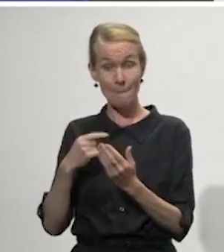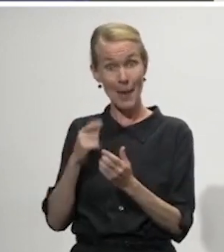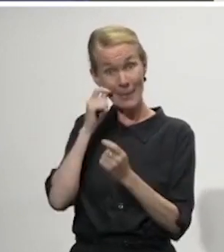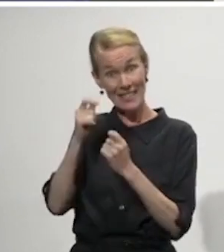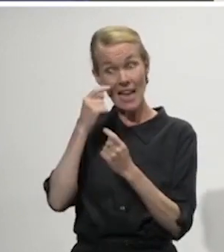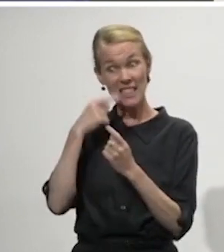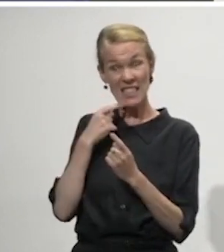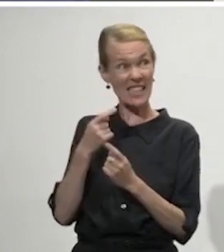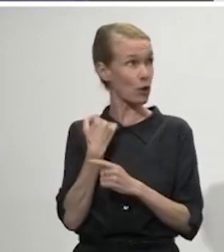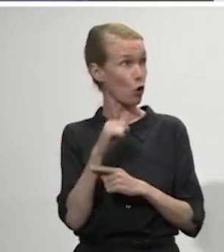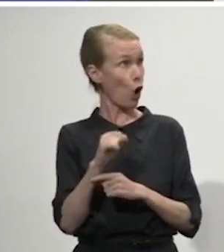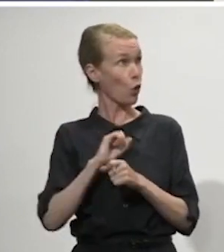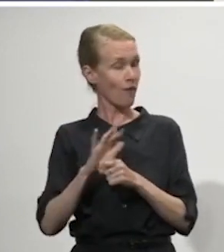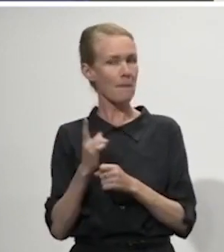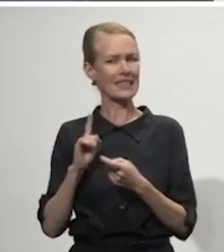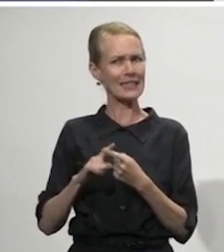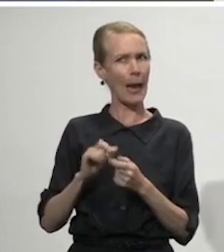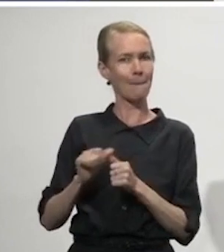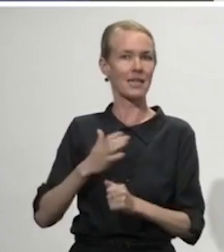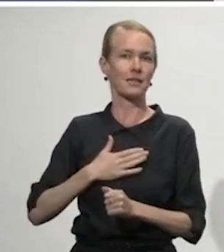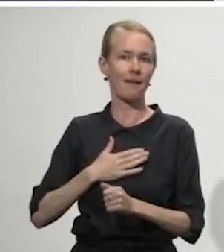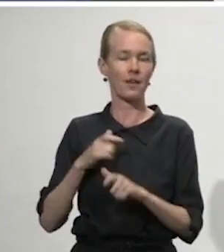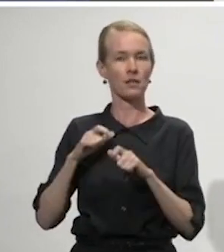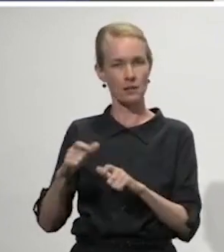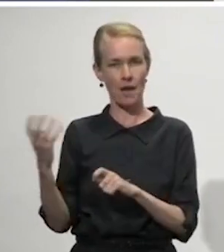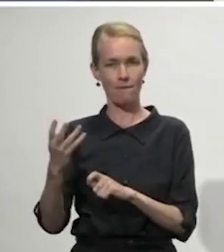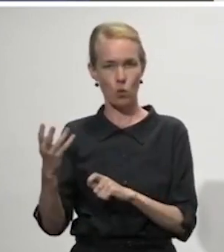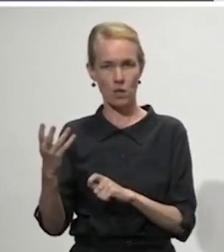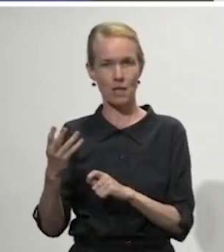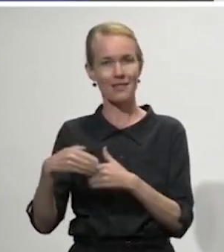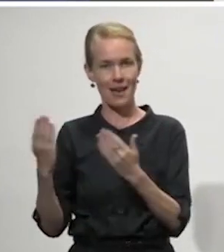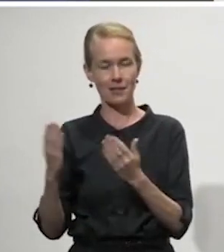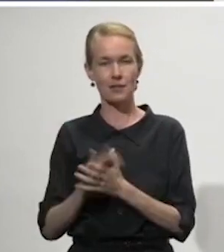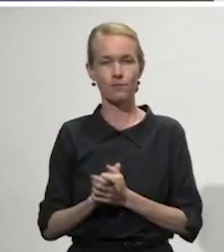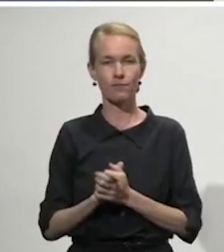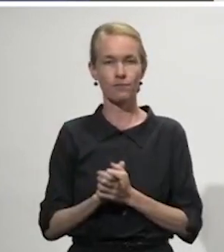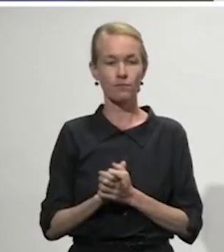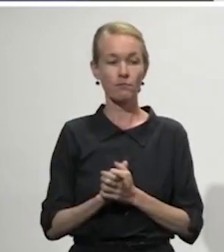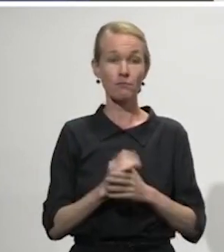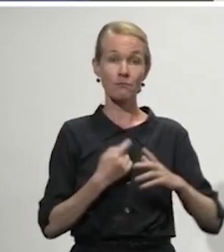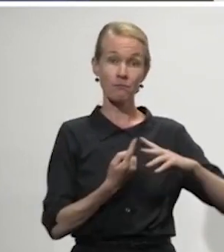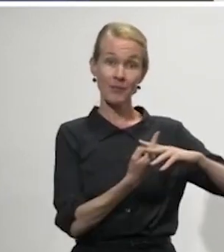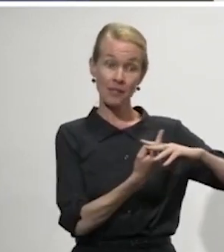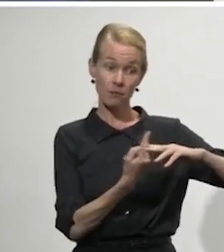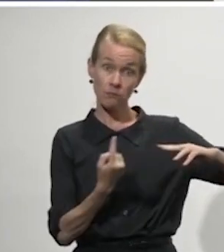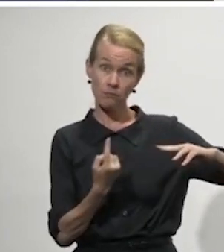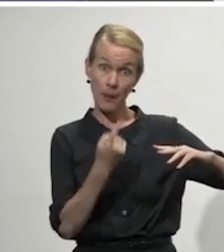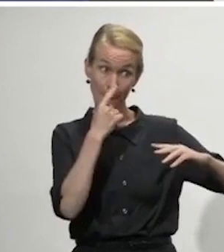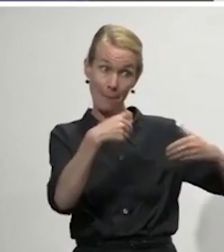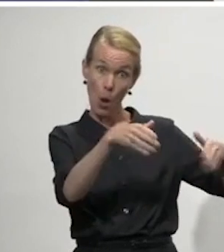In terms of self-isolation this is people who are close contacts whether they are already in New Zealand